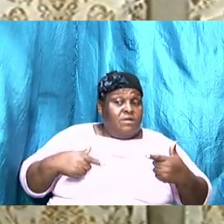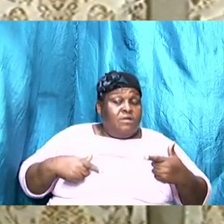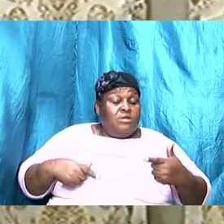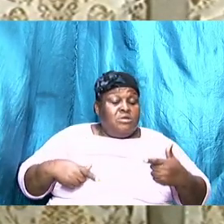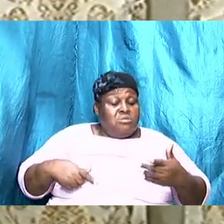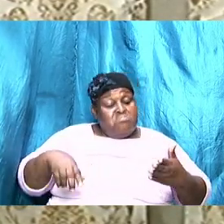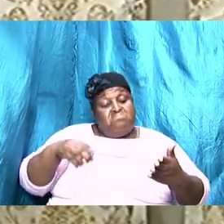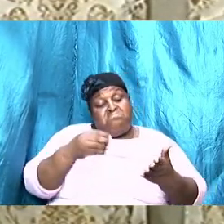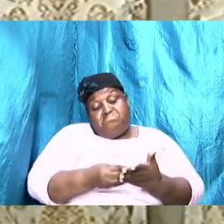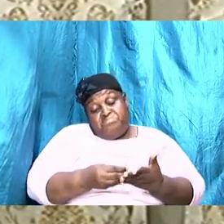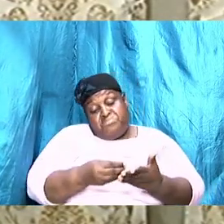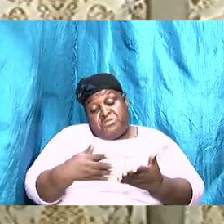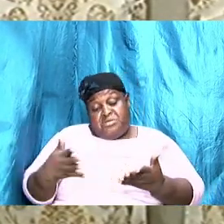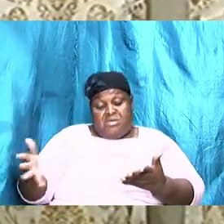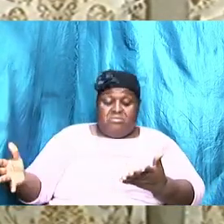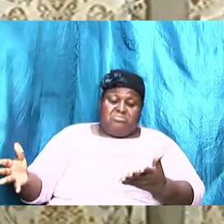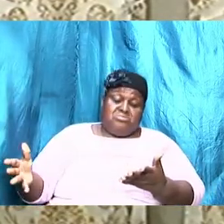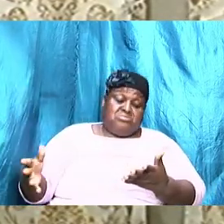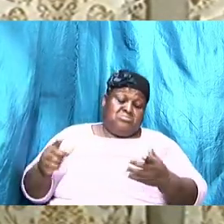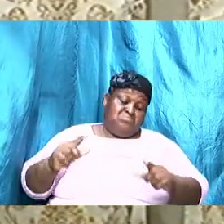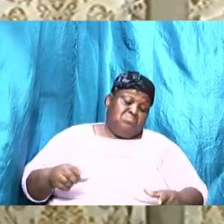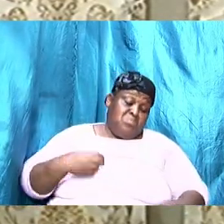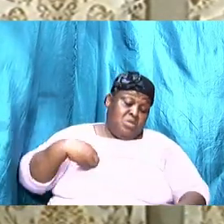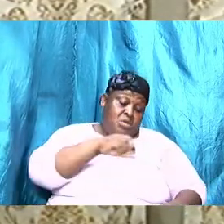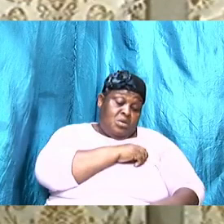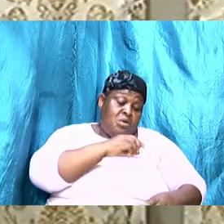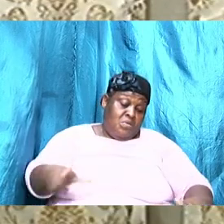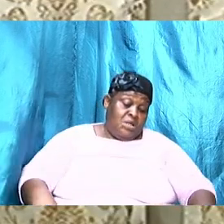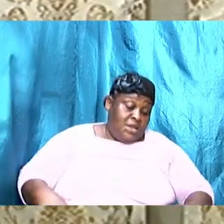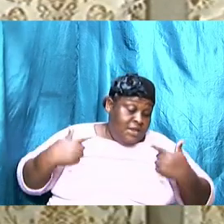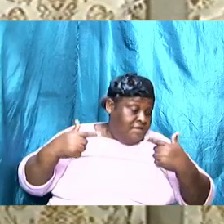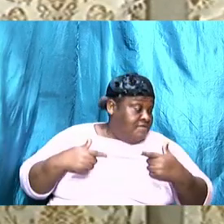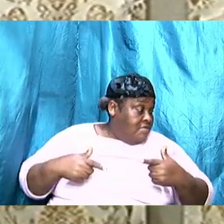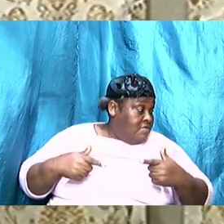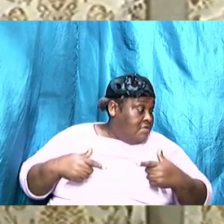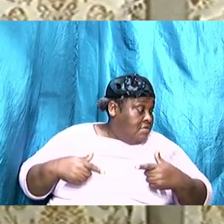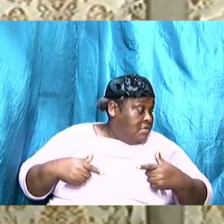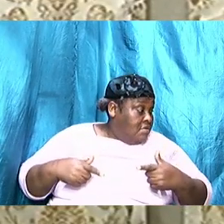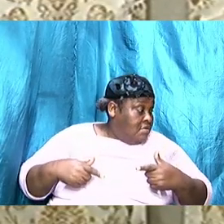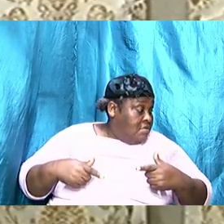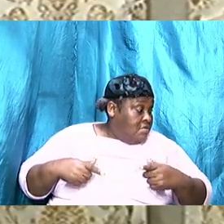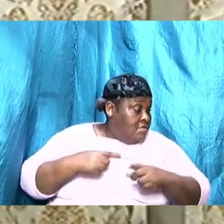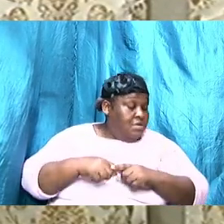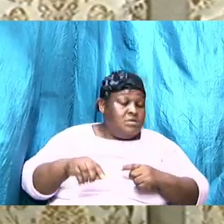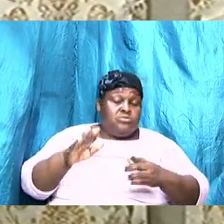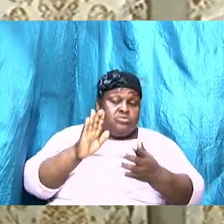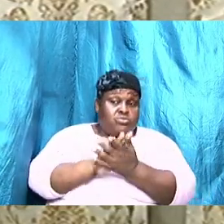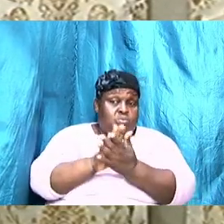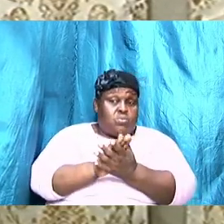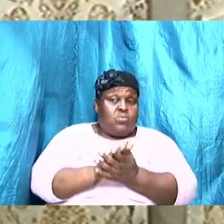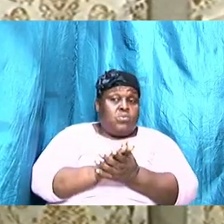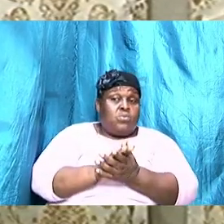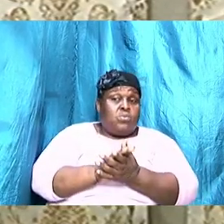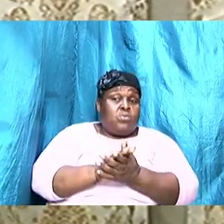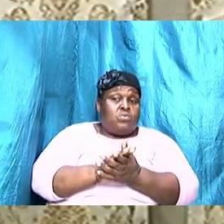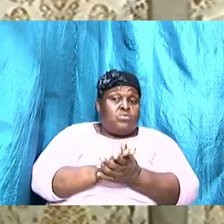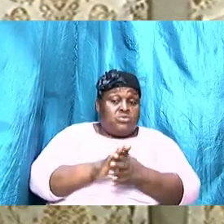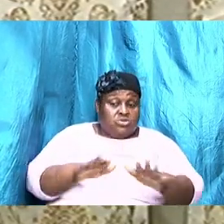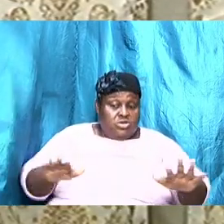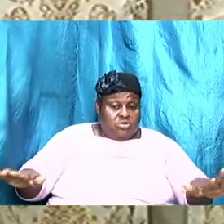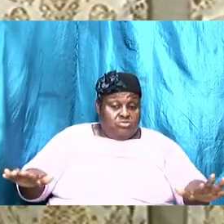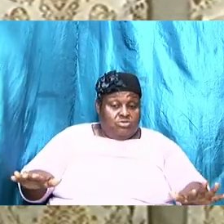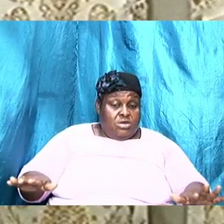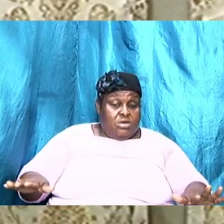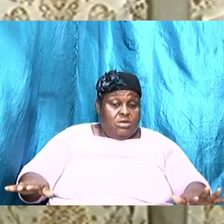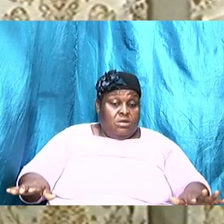are going to undertake our living as it relates to school for the children when they come our living as it relates to all